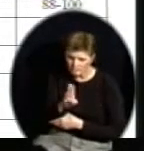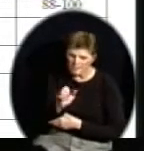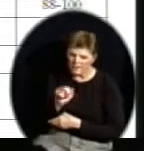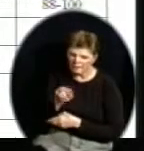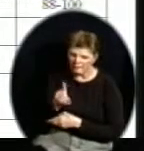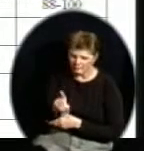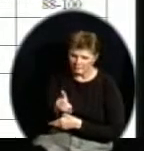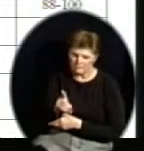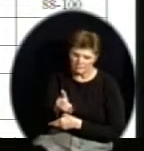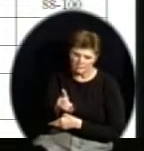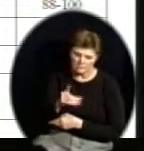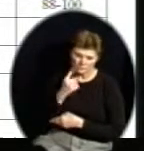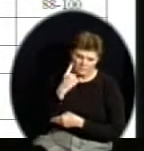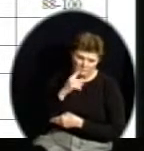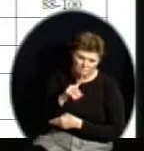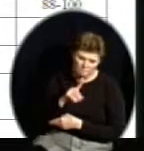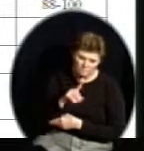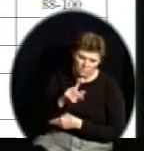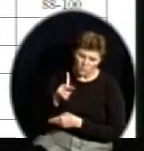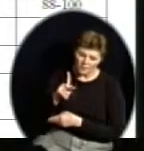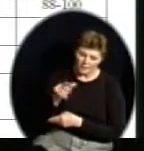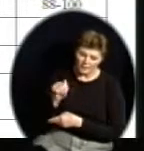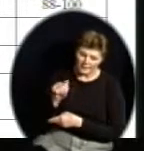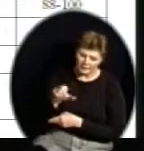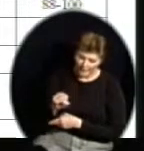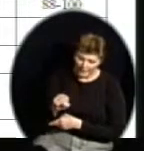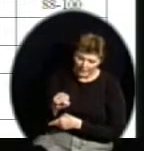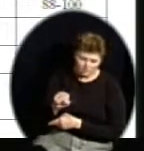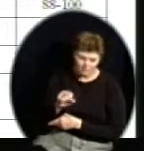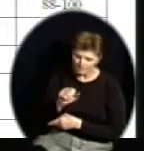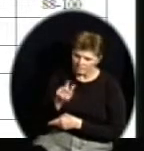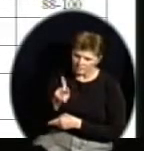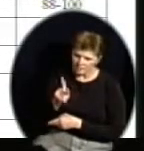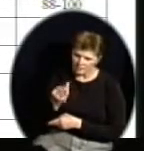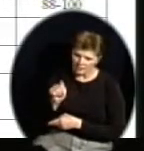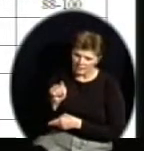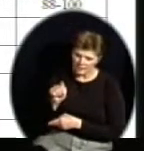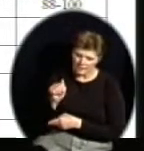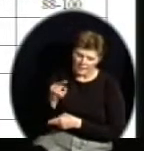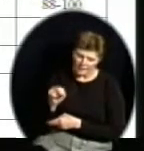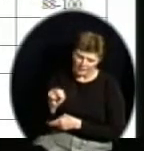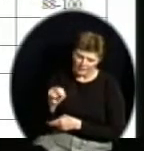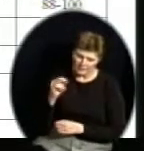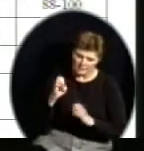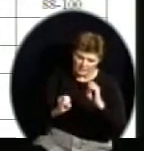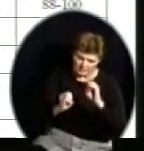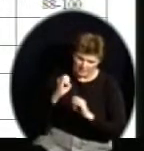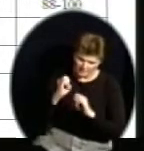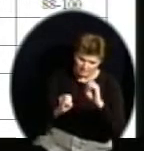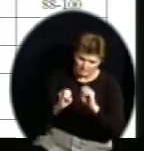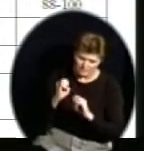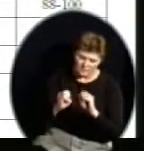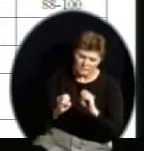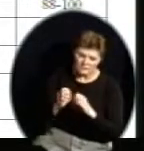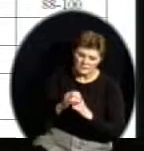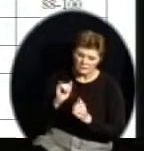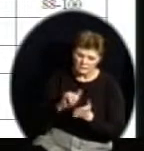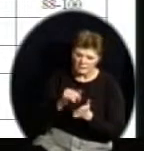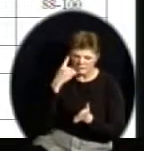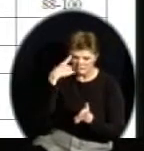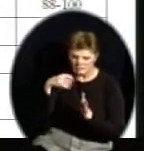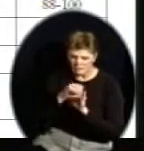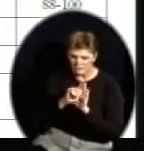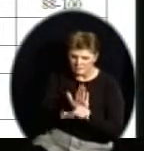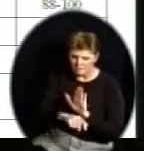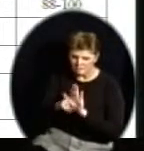for the CAM assessment, which is the Kansas Assessment of Multiple Measures, which Ms. Duggan will talk about in a minute. There are different standards for the alternate assessment.